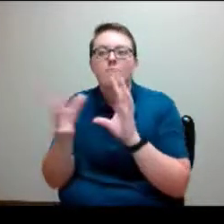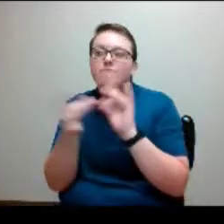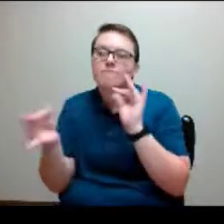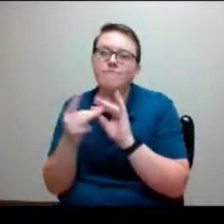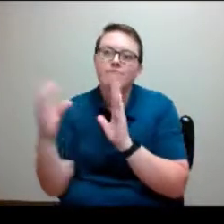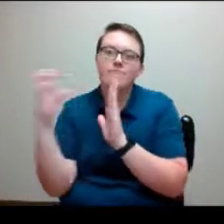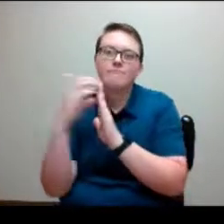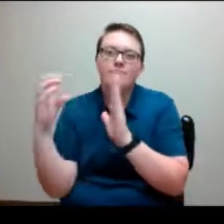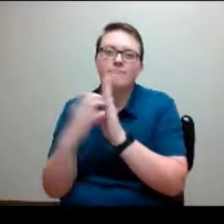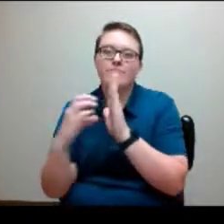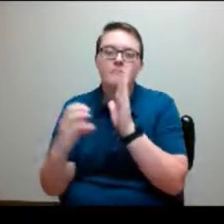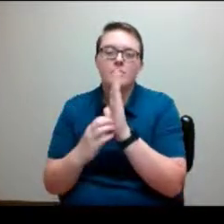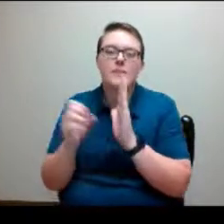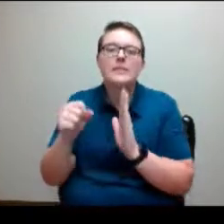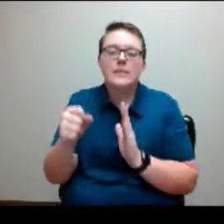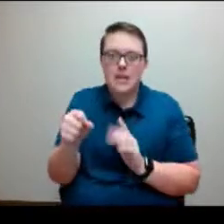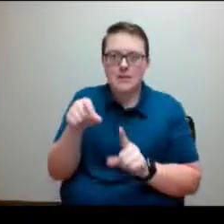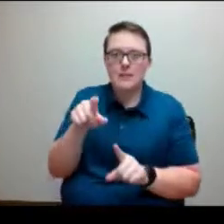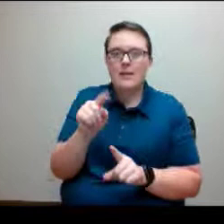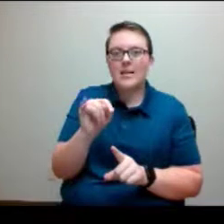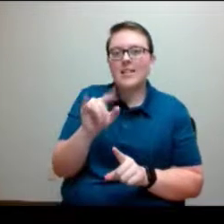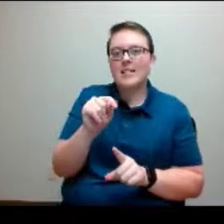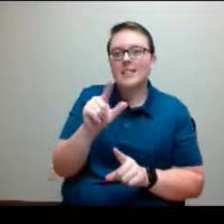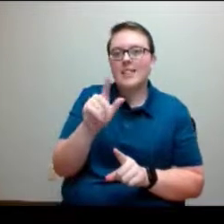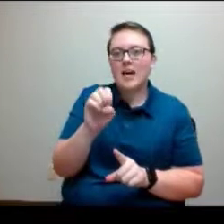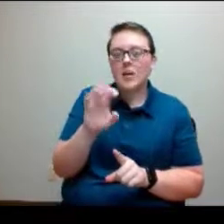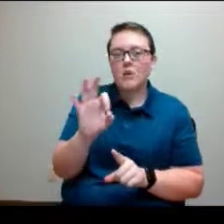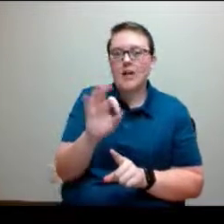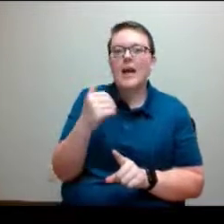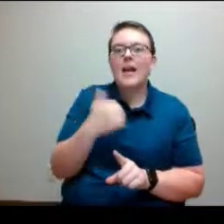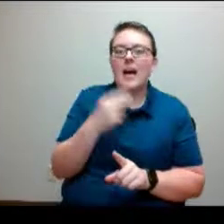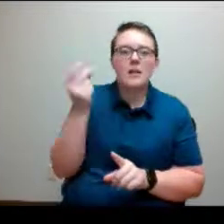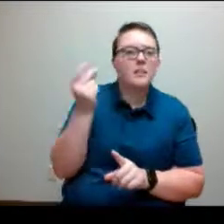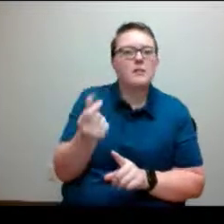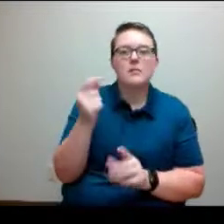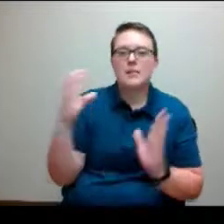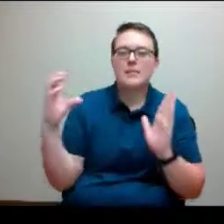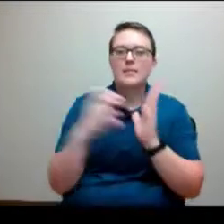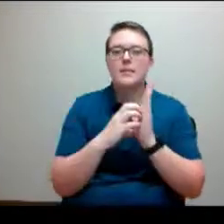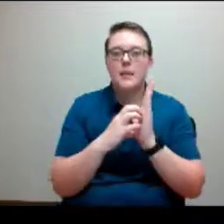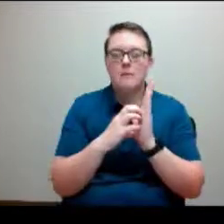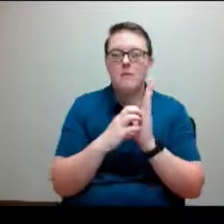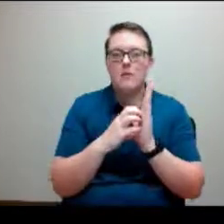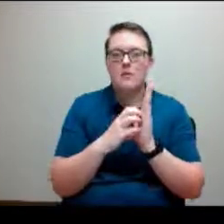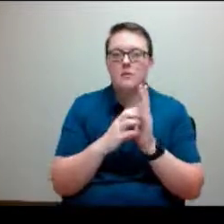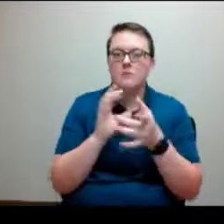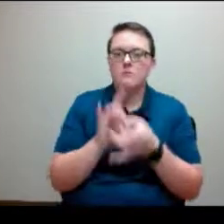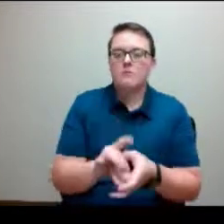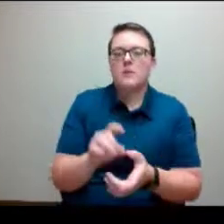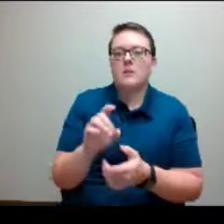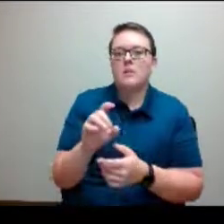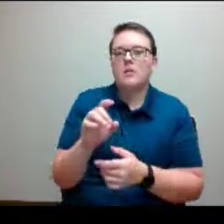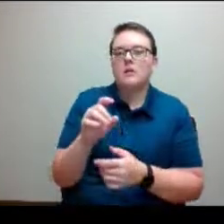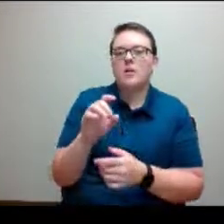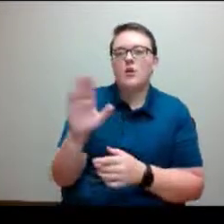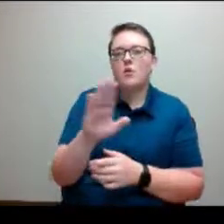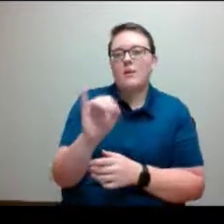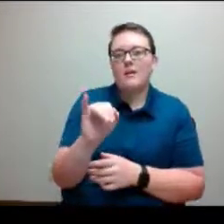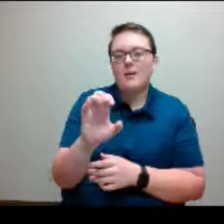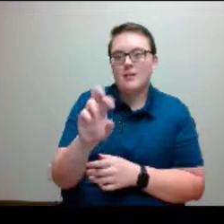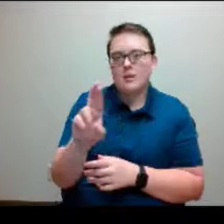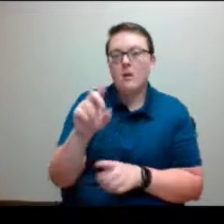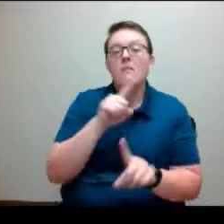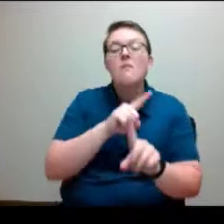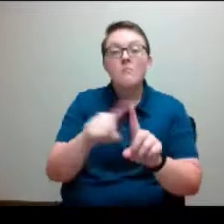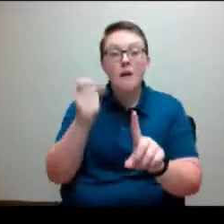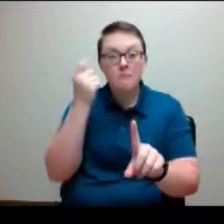statement regarding Title IX in your ICRs. One thing that I really would advocate is if a student does disclose any